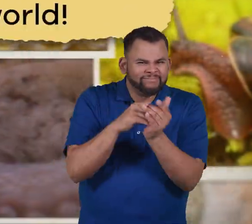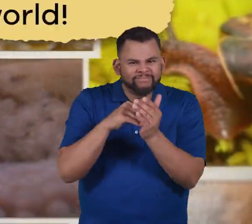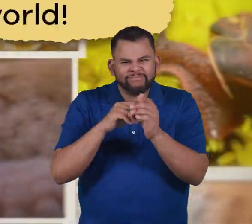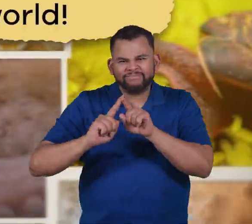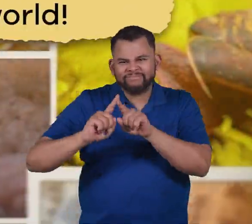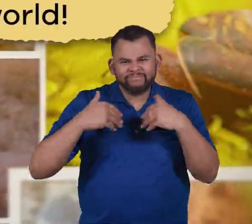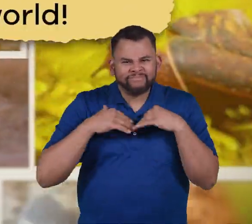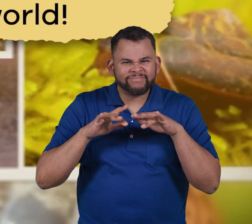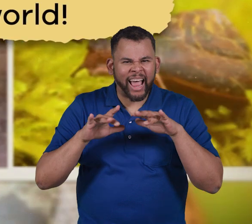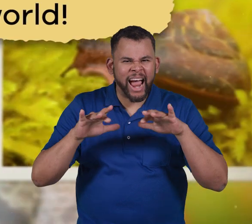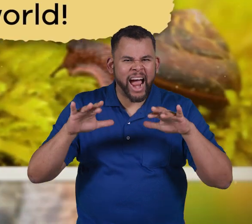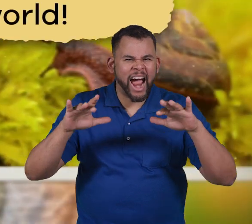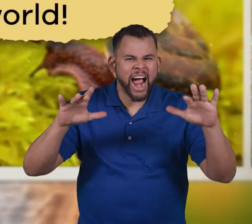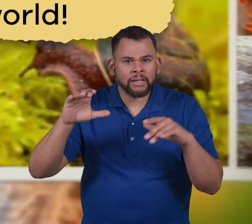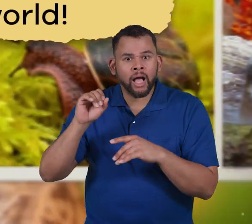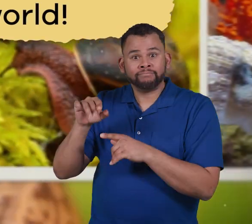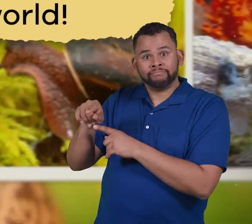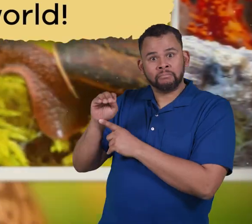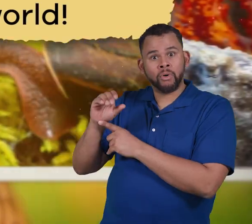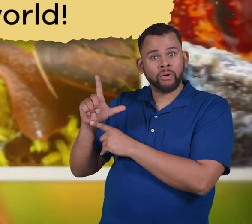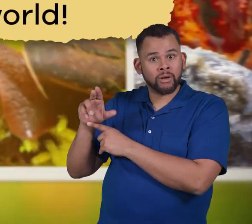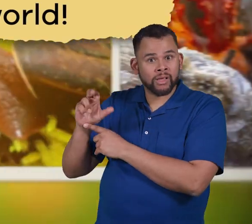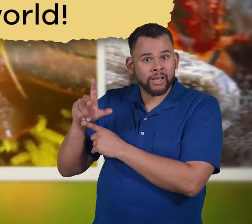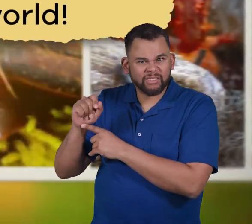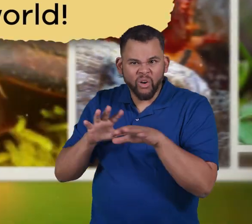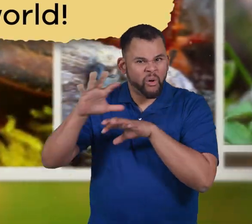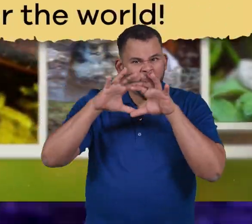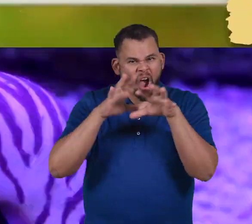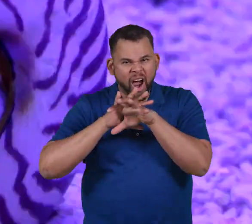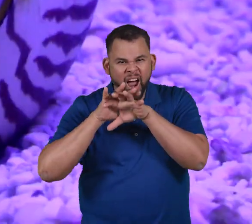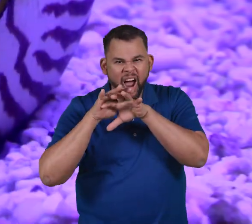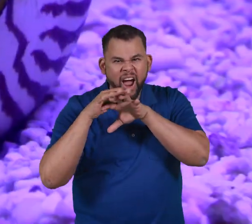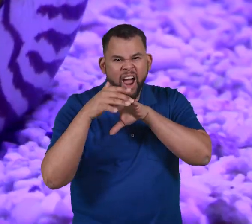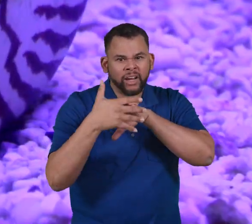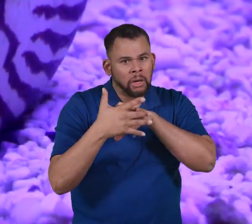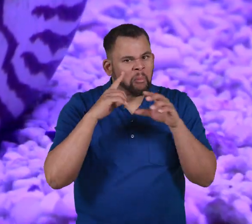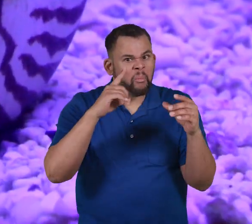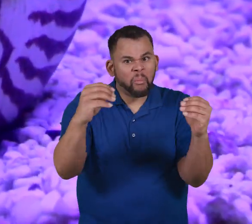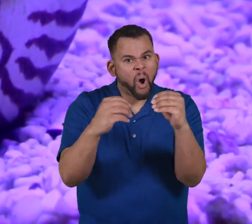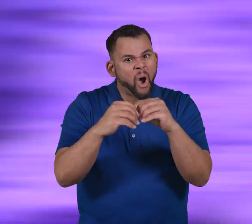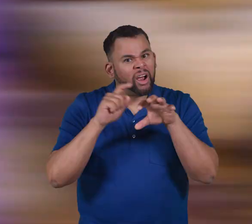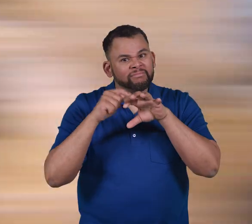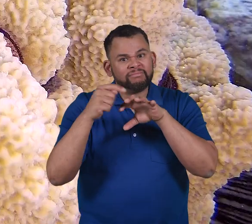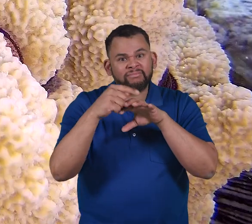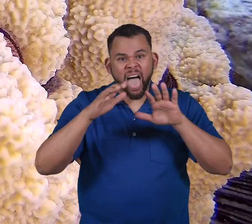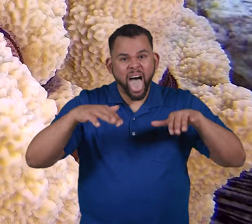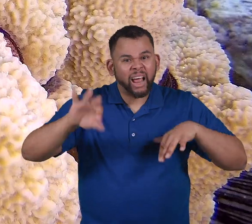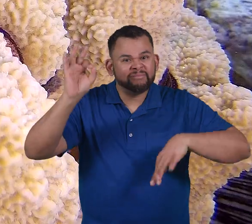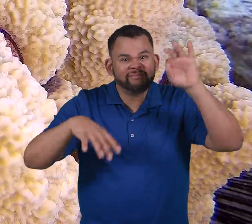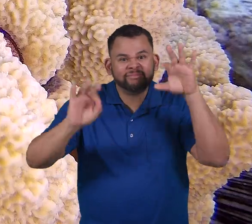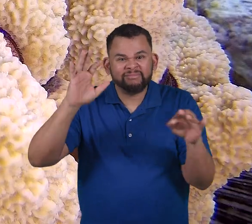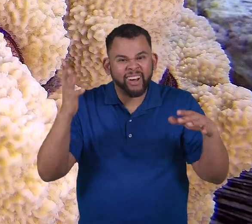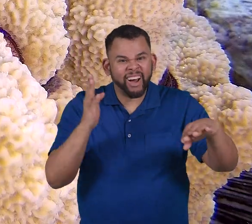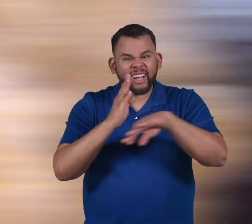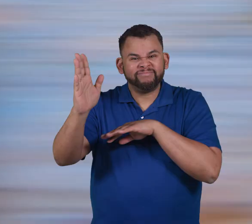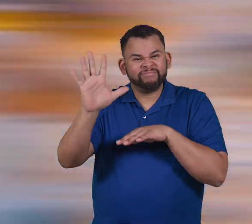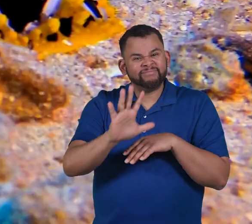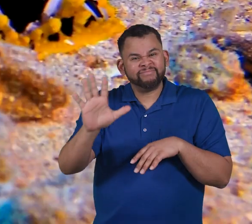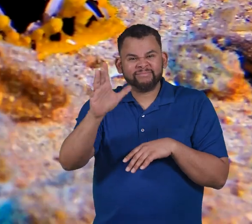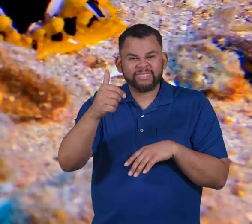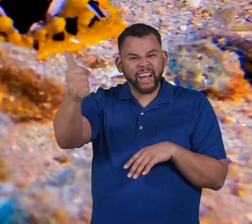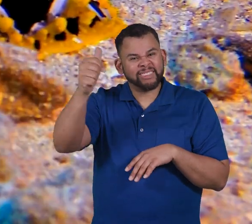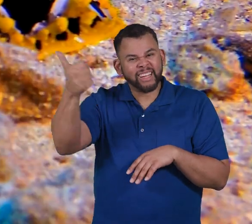100,000 species of mollusks all over the world. But there are still many more out there to be discovered.